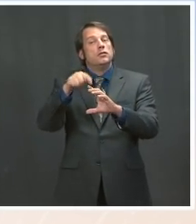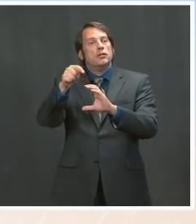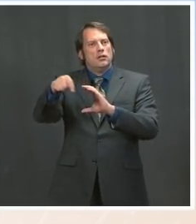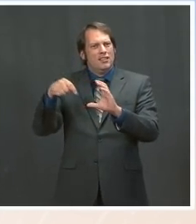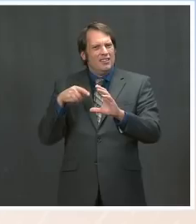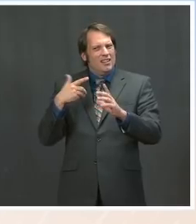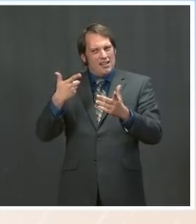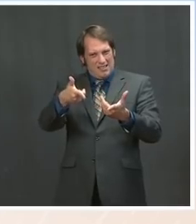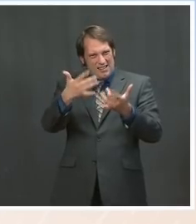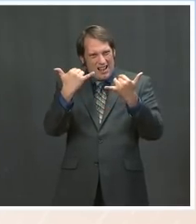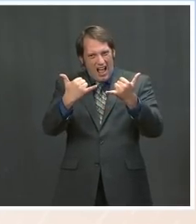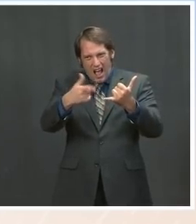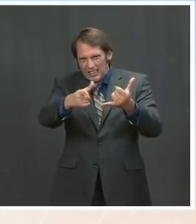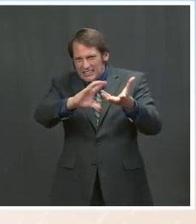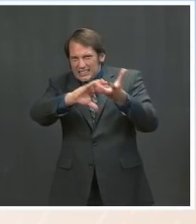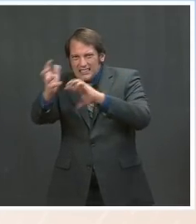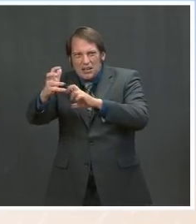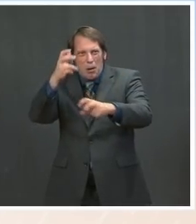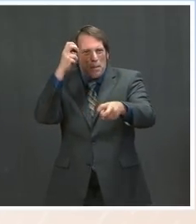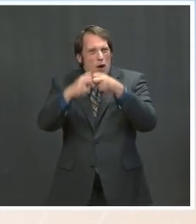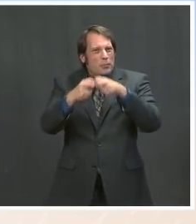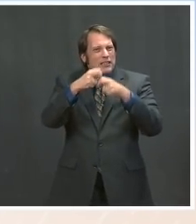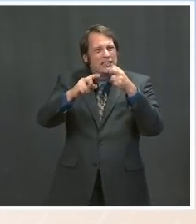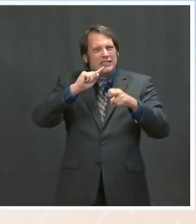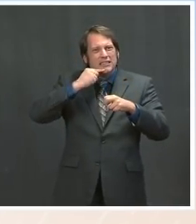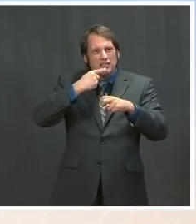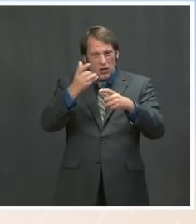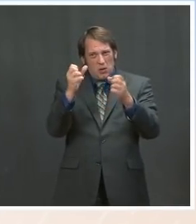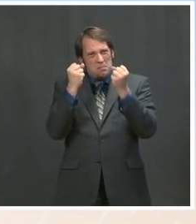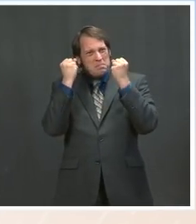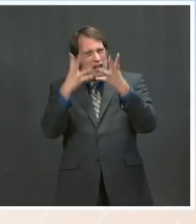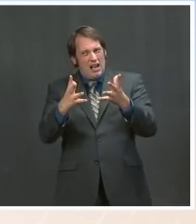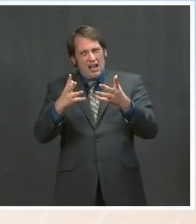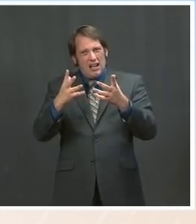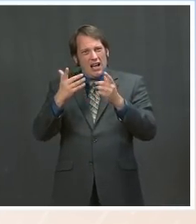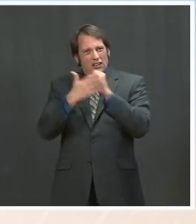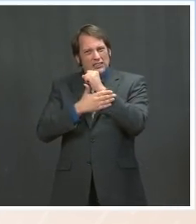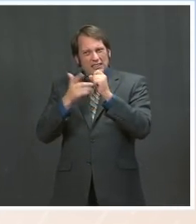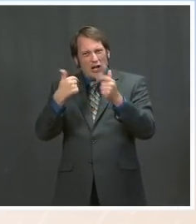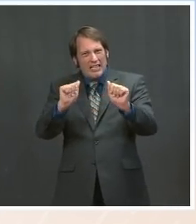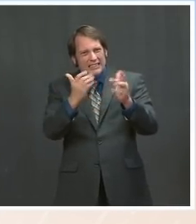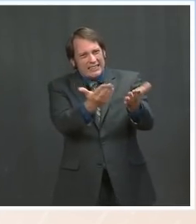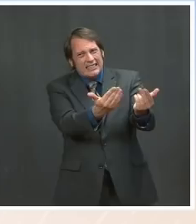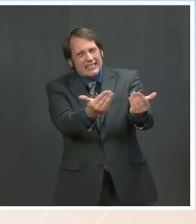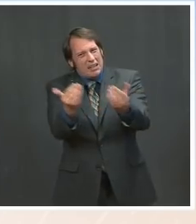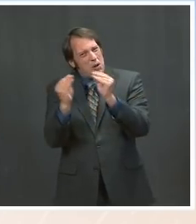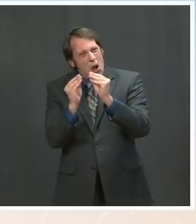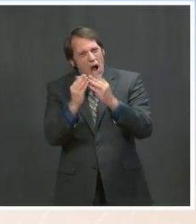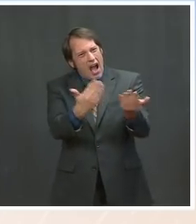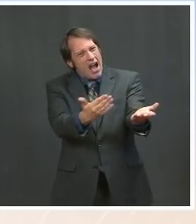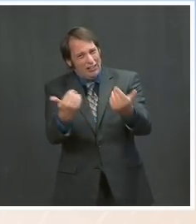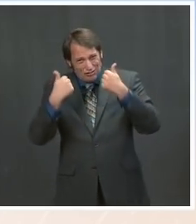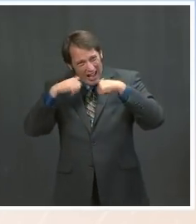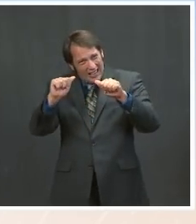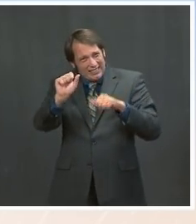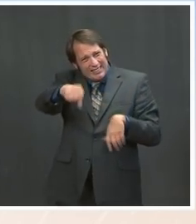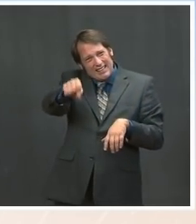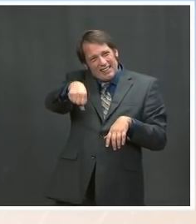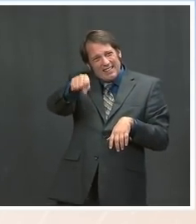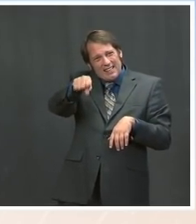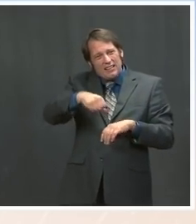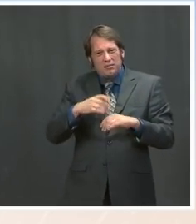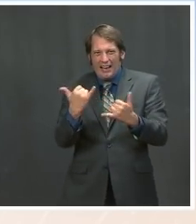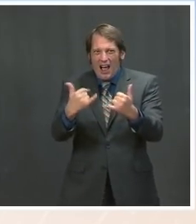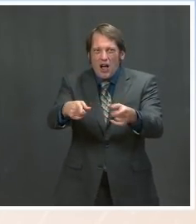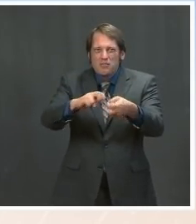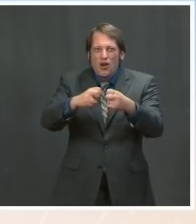our objective and our plan. And you will see that play out through diplomatic channels, whether it's through former Secretary Kerry, who's now our envoy